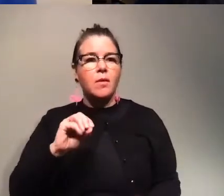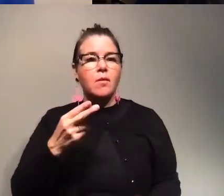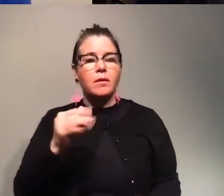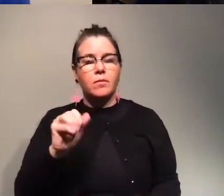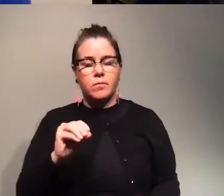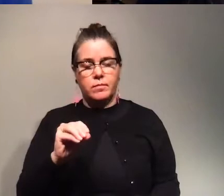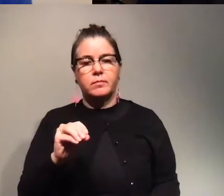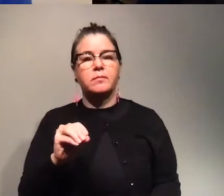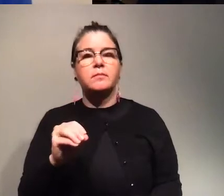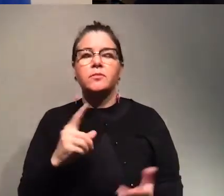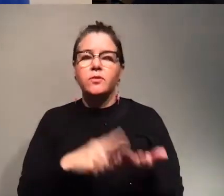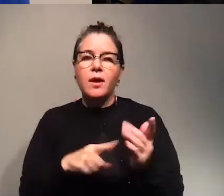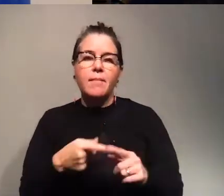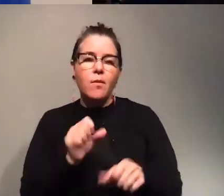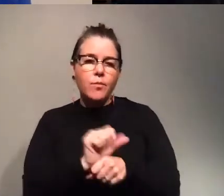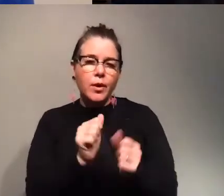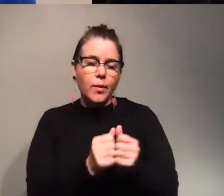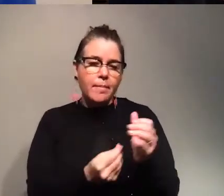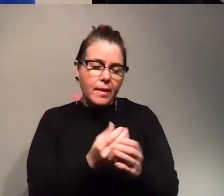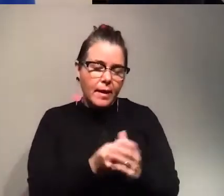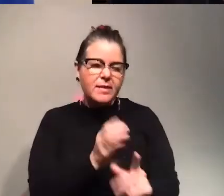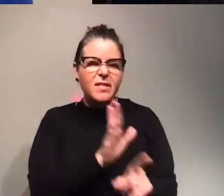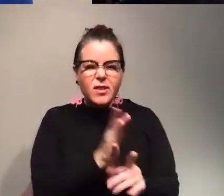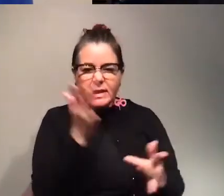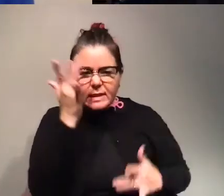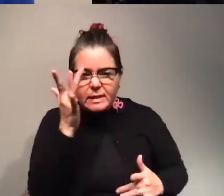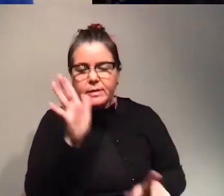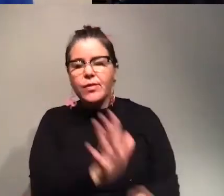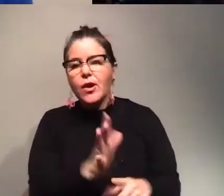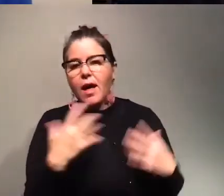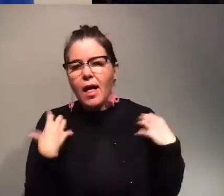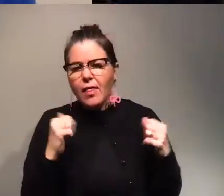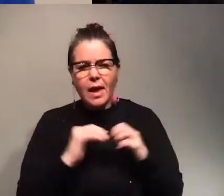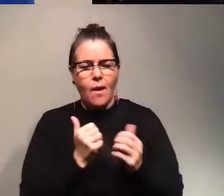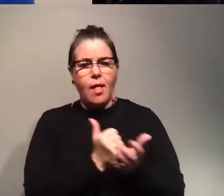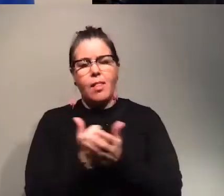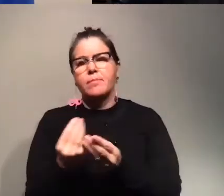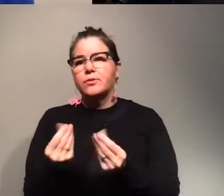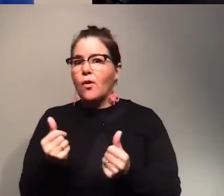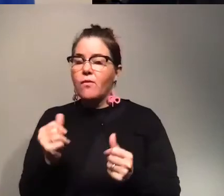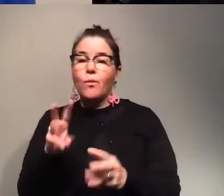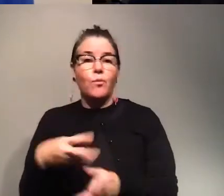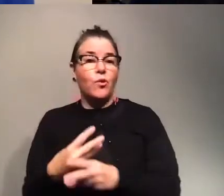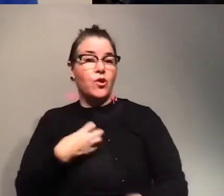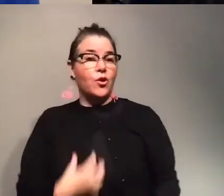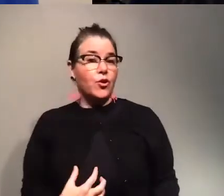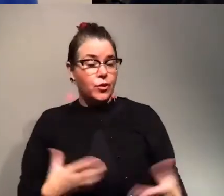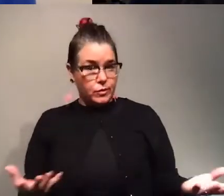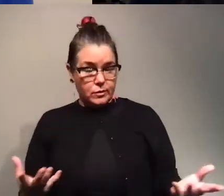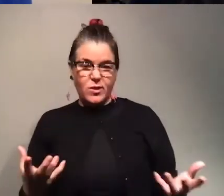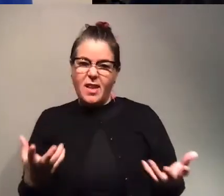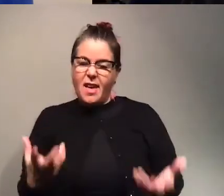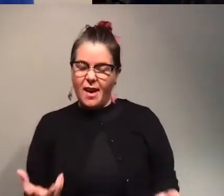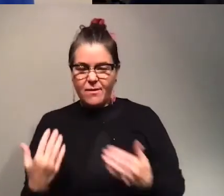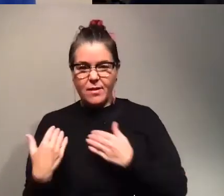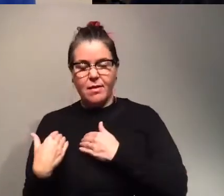how working with plants and plant diseases and plant health can help us solve world hunger. So a pretty heavy and important